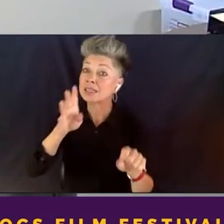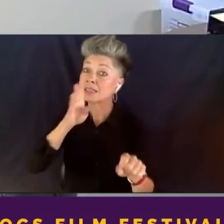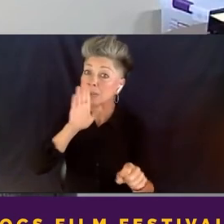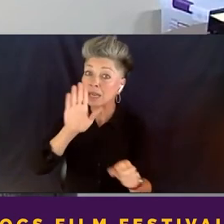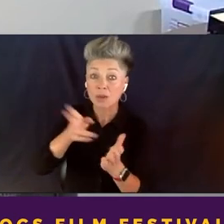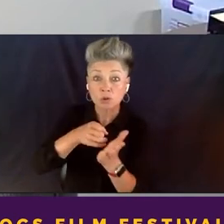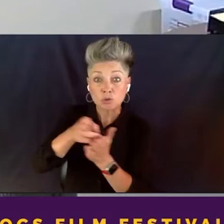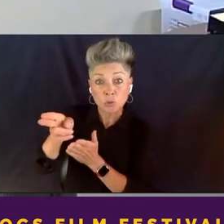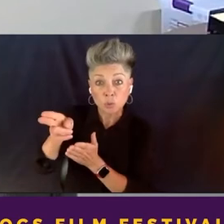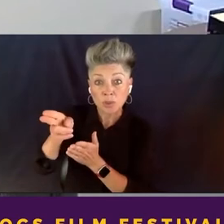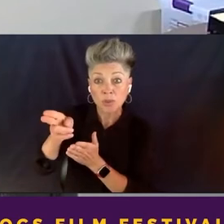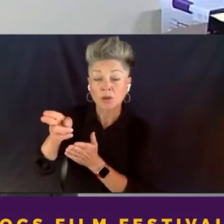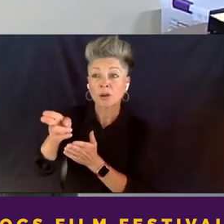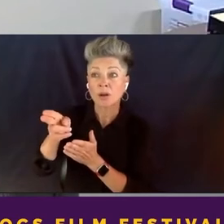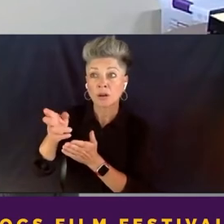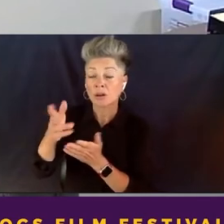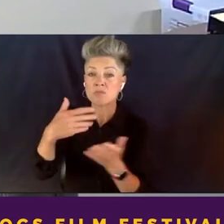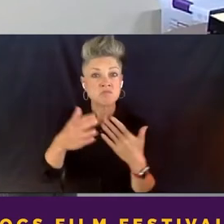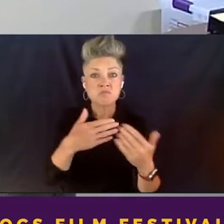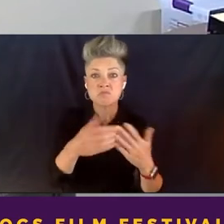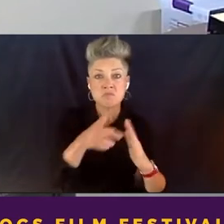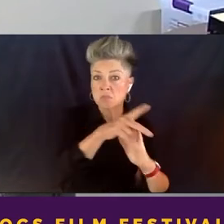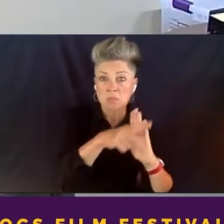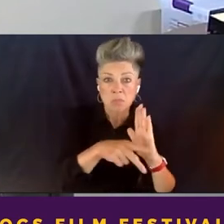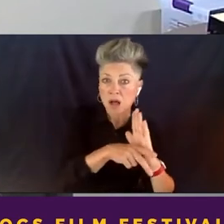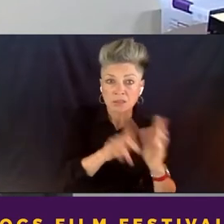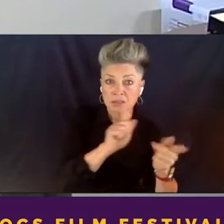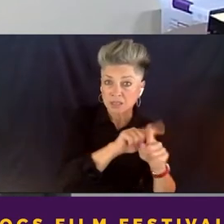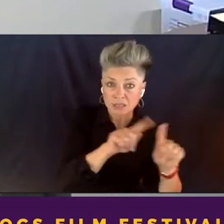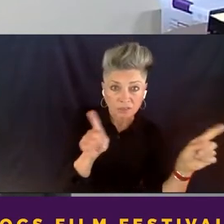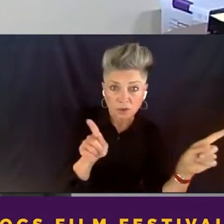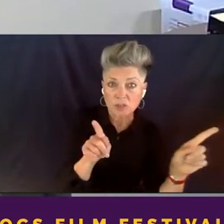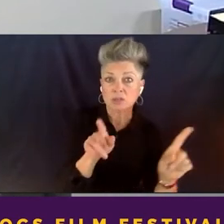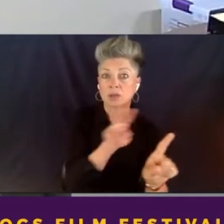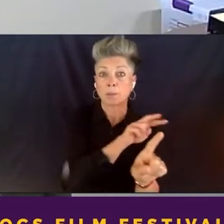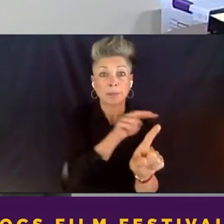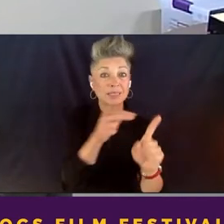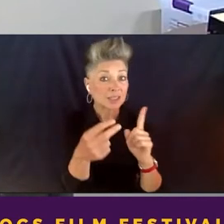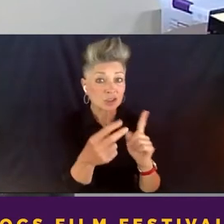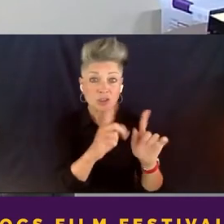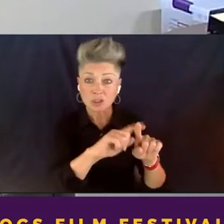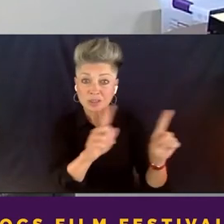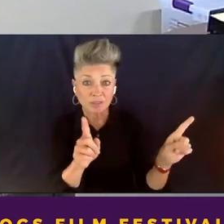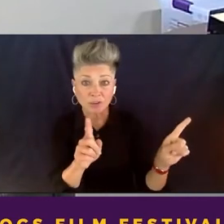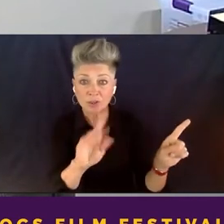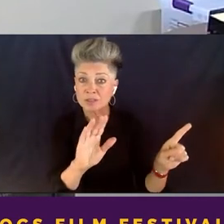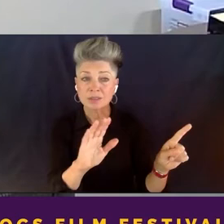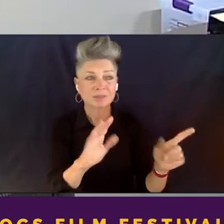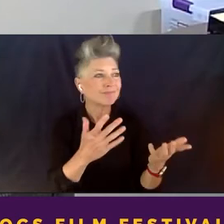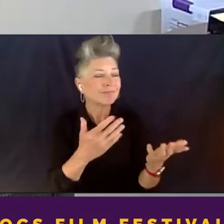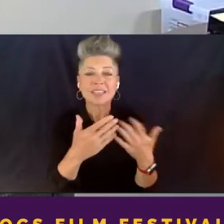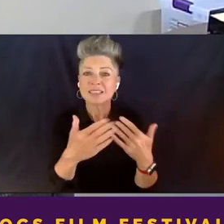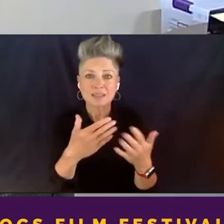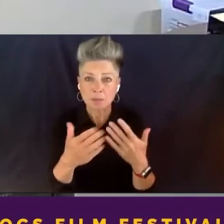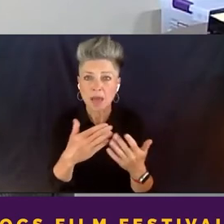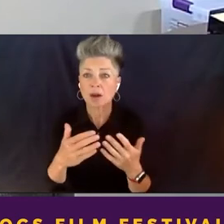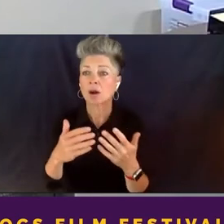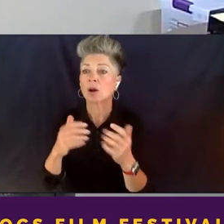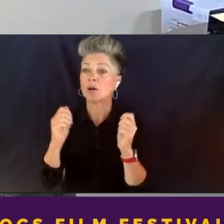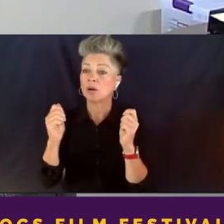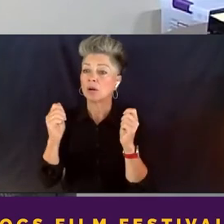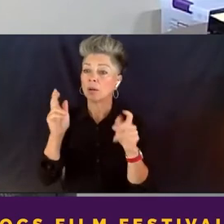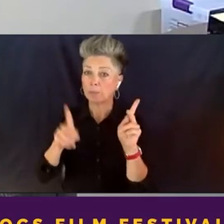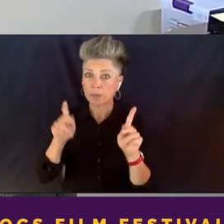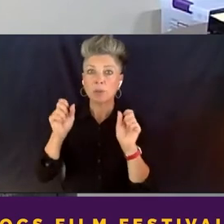differences, positional differences, what everyone can relate to is that